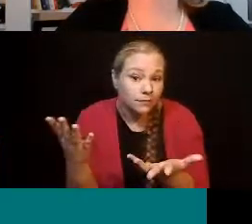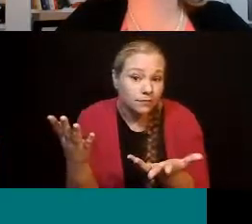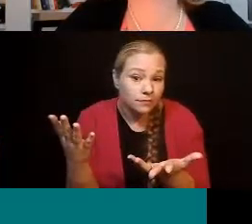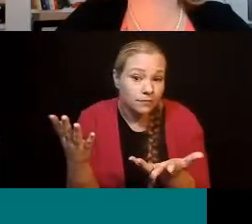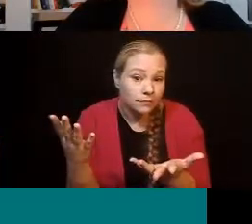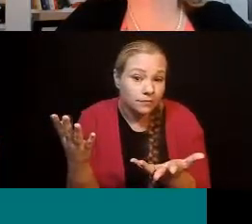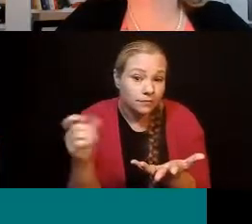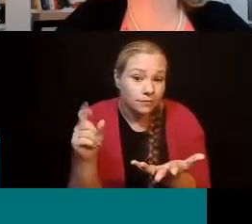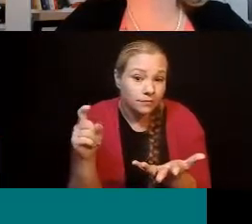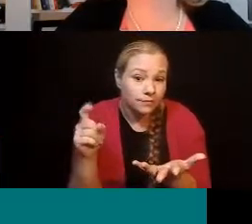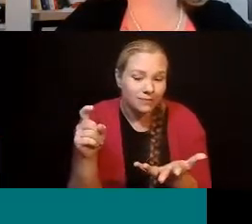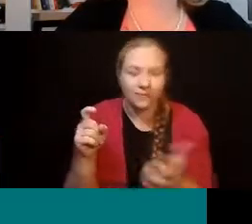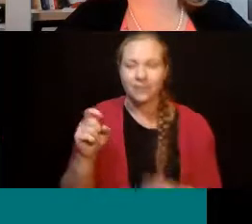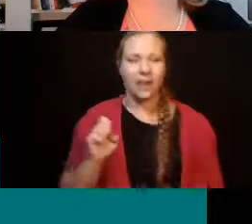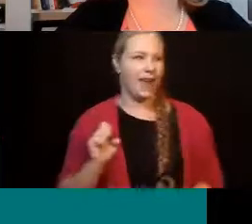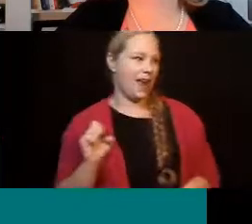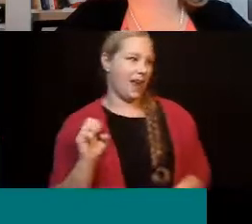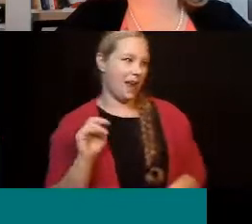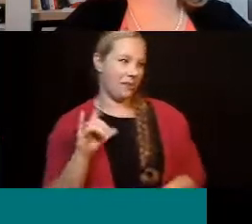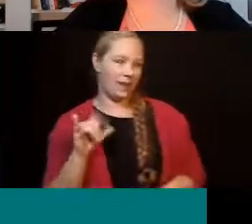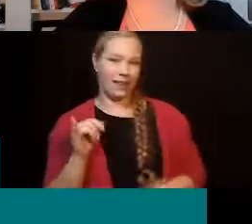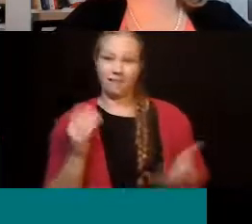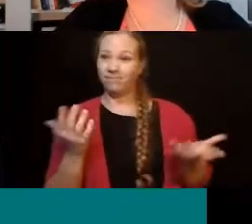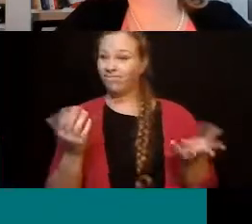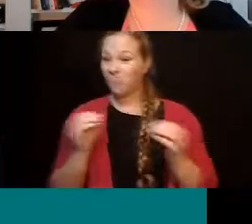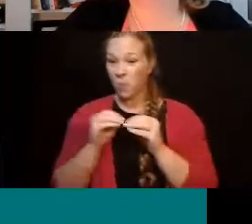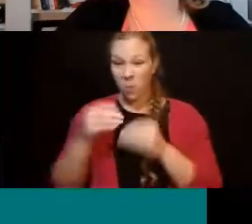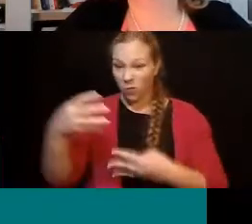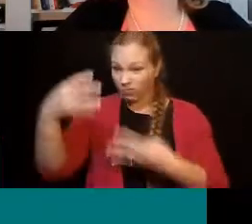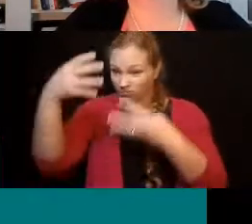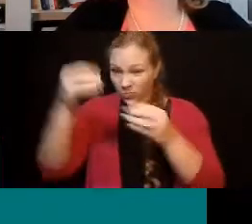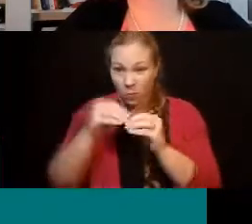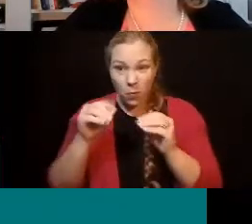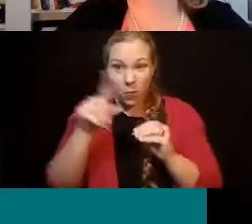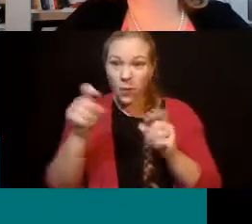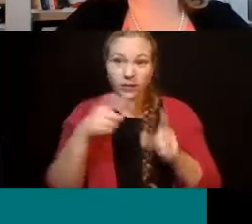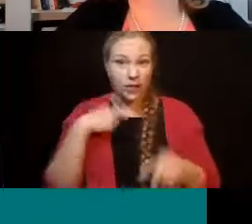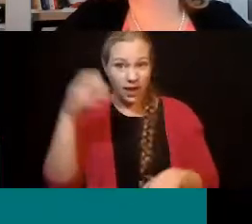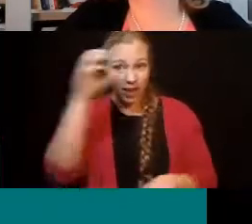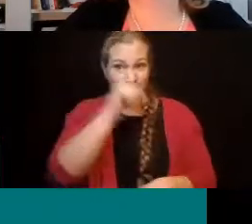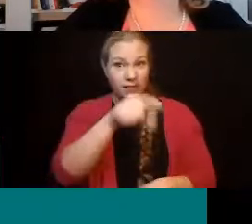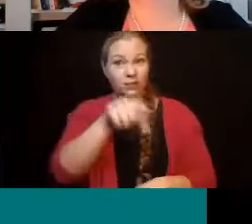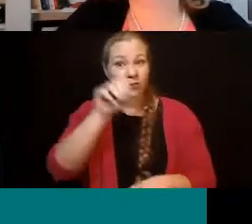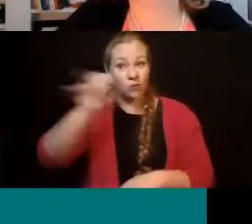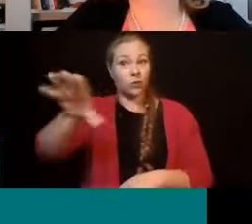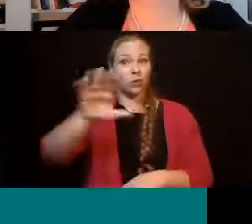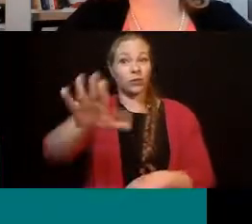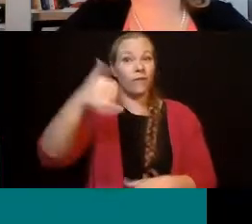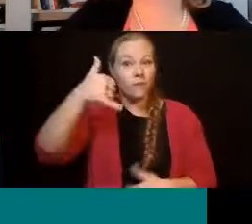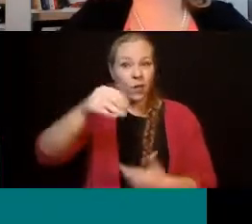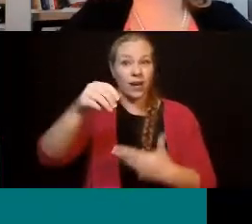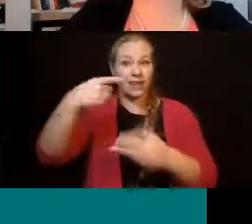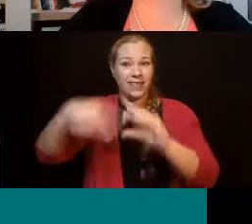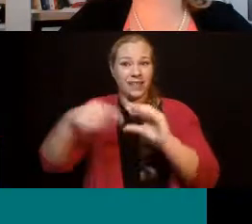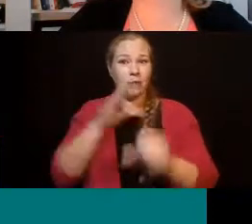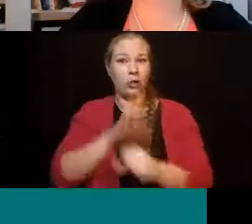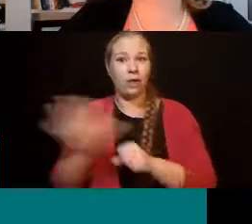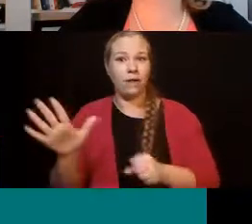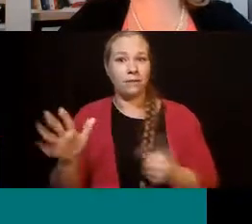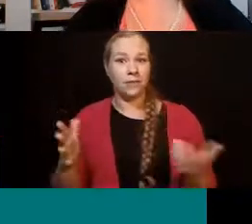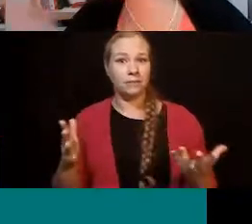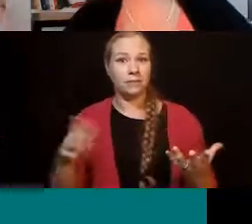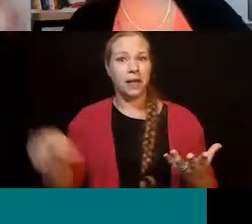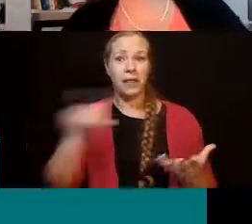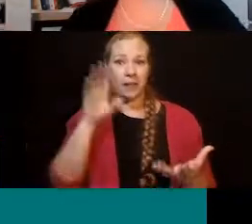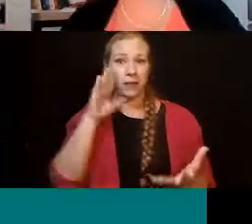like you mentioned. No, just kidding. But I also wanted to add, for everyone, first of all, thank you, Darla,